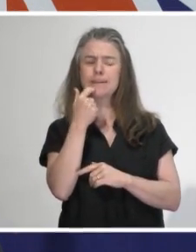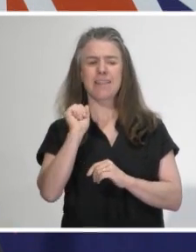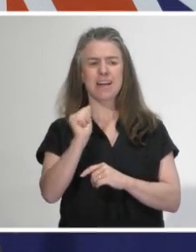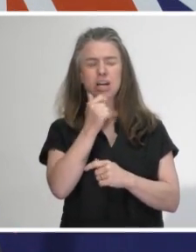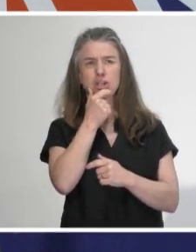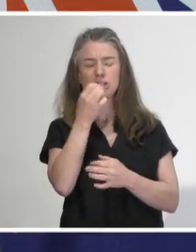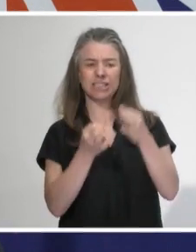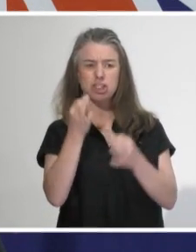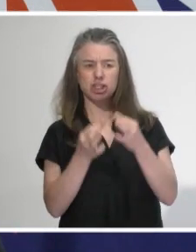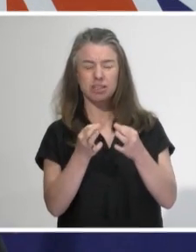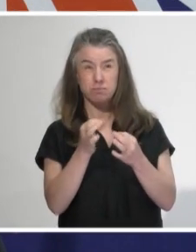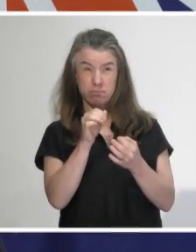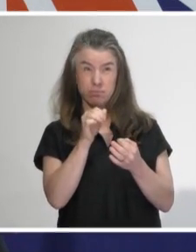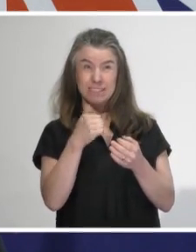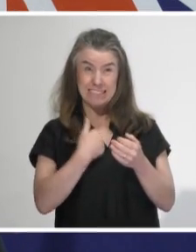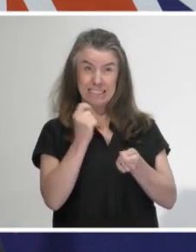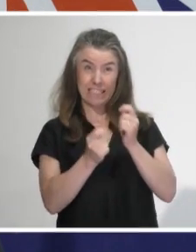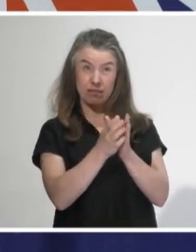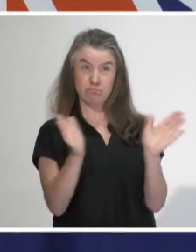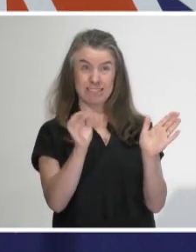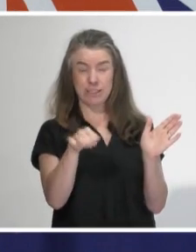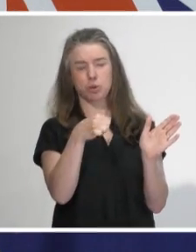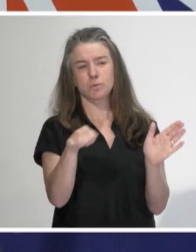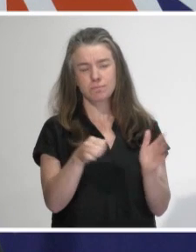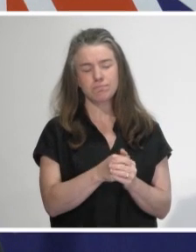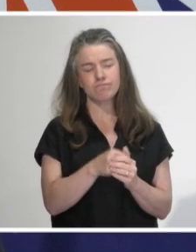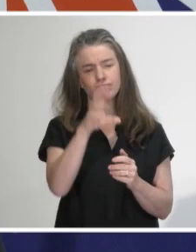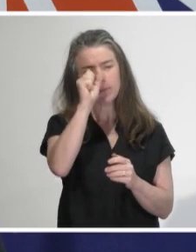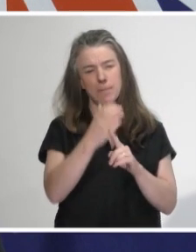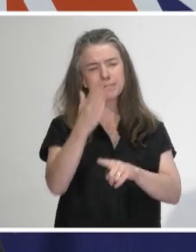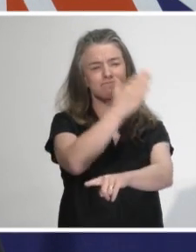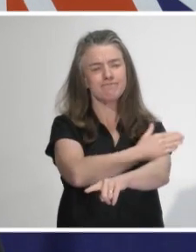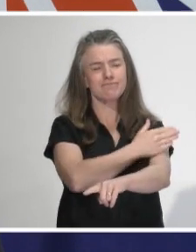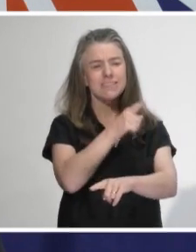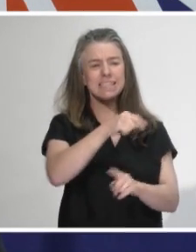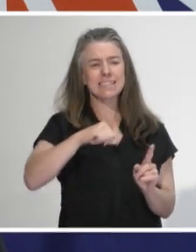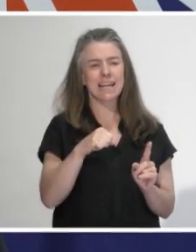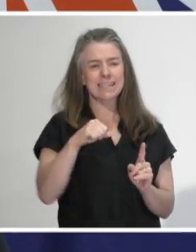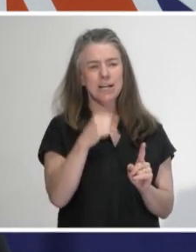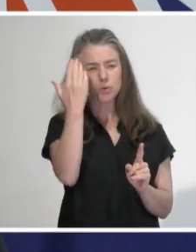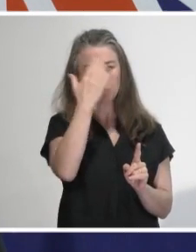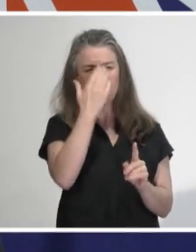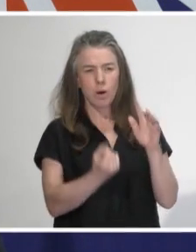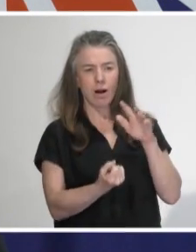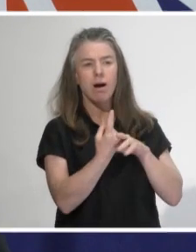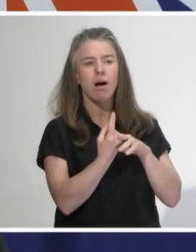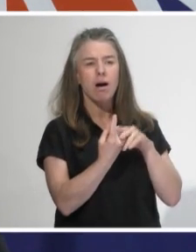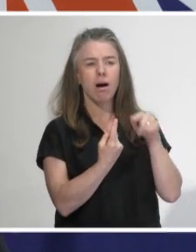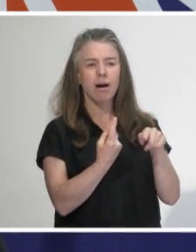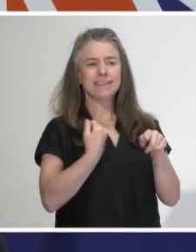wider testing. You'll recall we also did this very early on with the case in a Dunedin school where